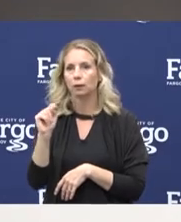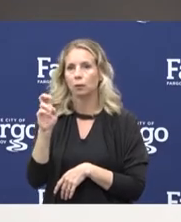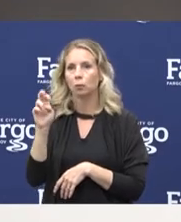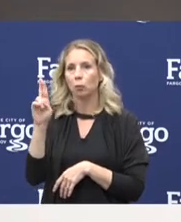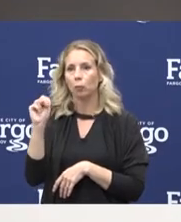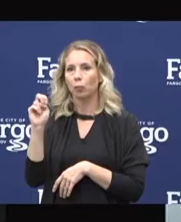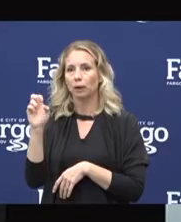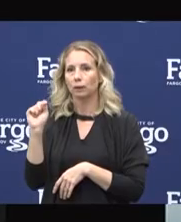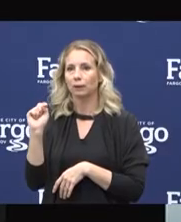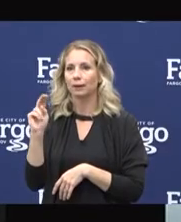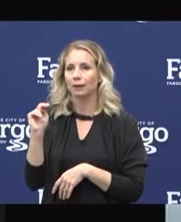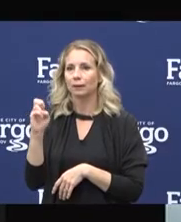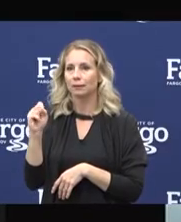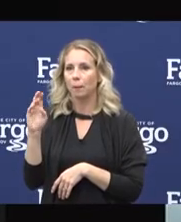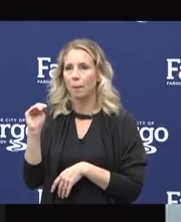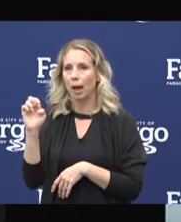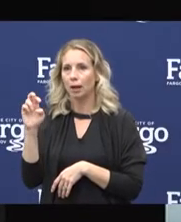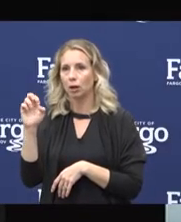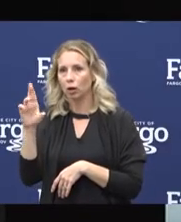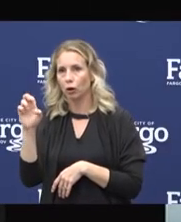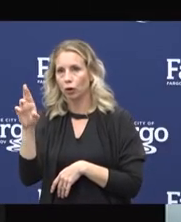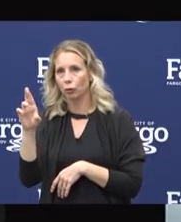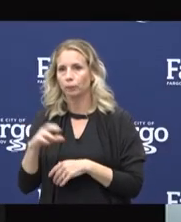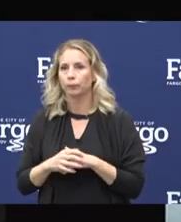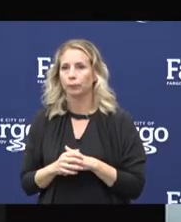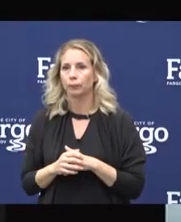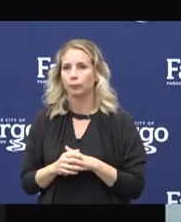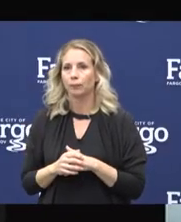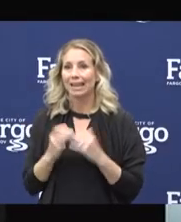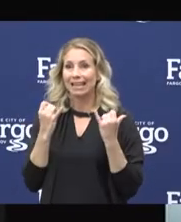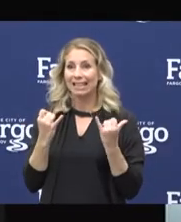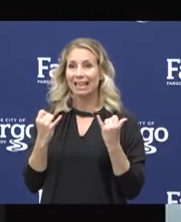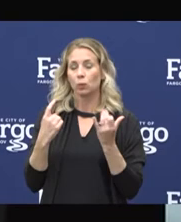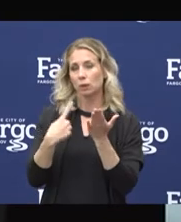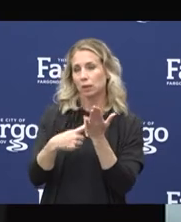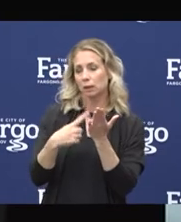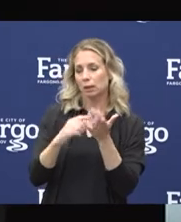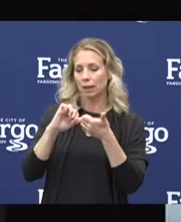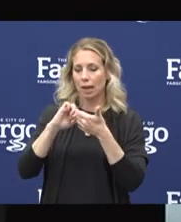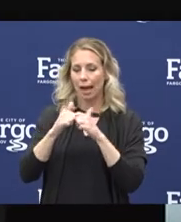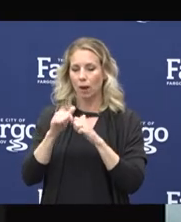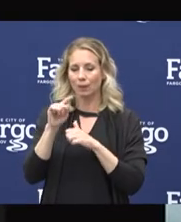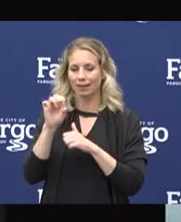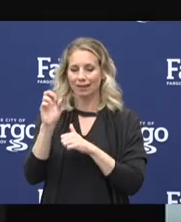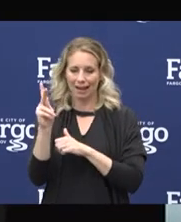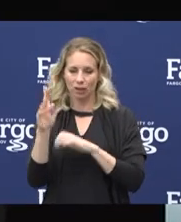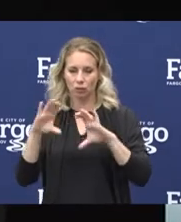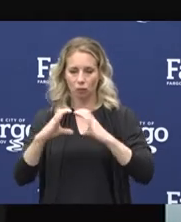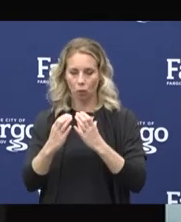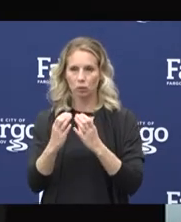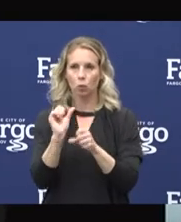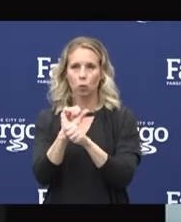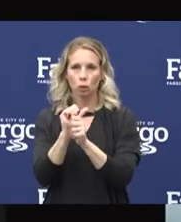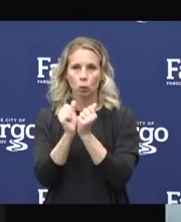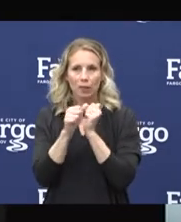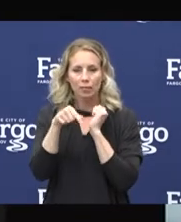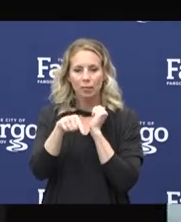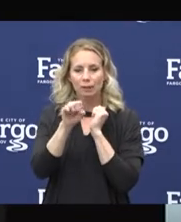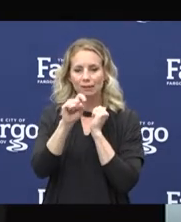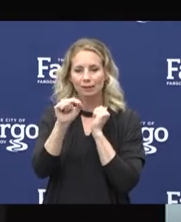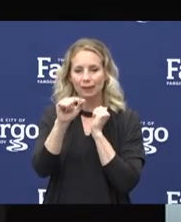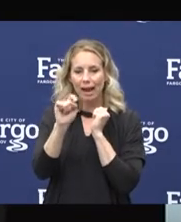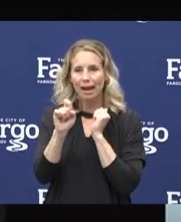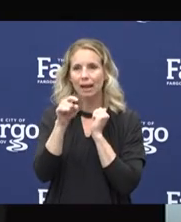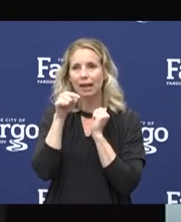Thank you, Mayor. And today I'm going to talk a little bit about how the task force works with the state and then how we use this epi